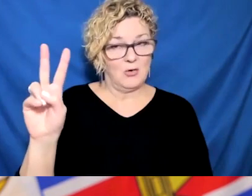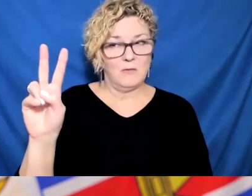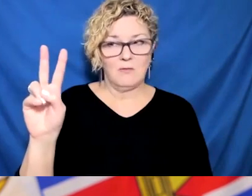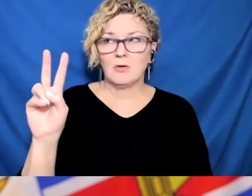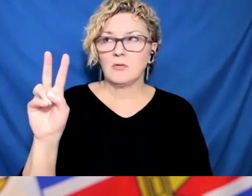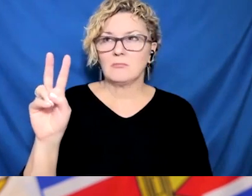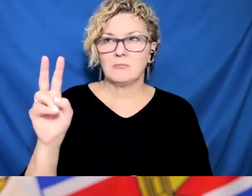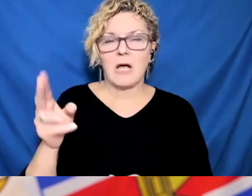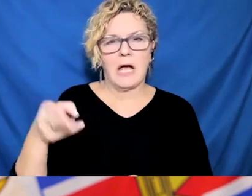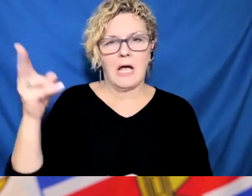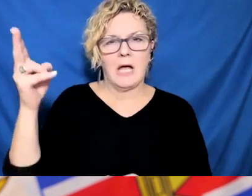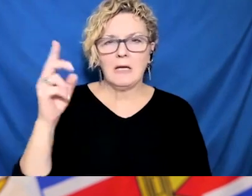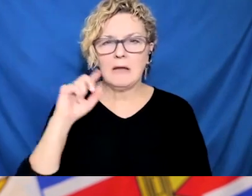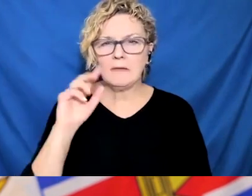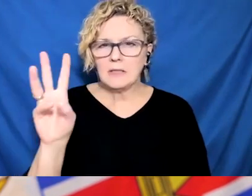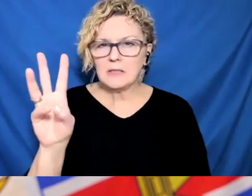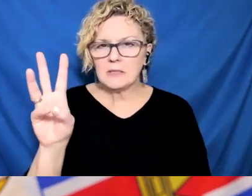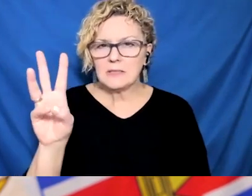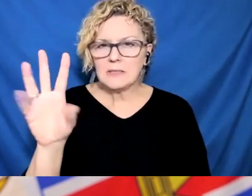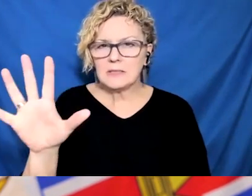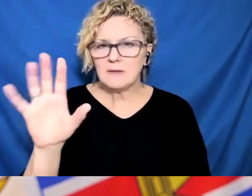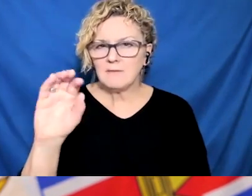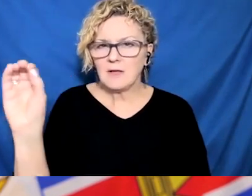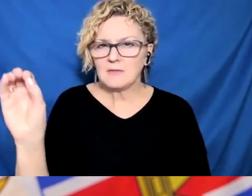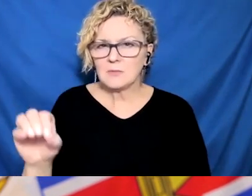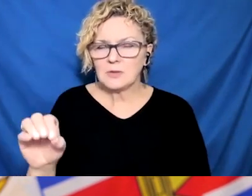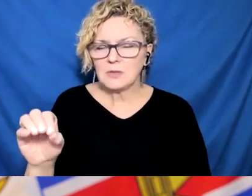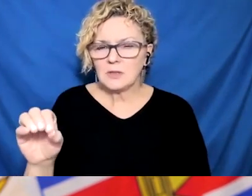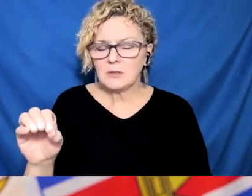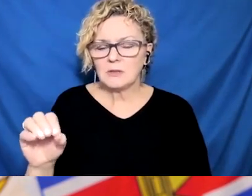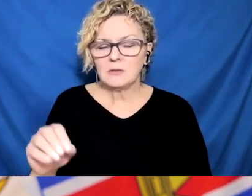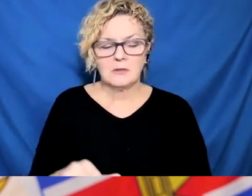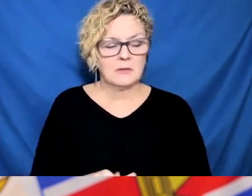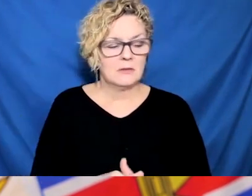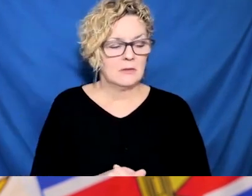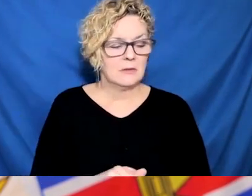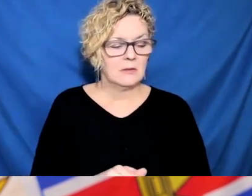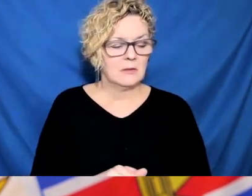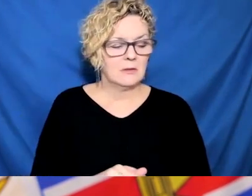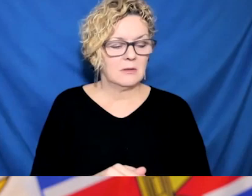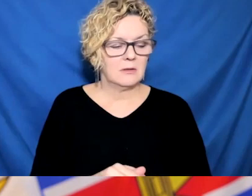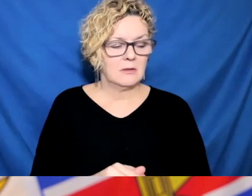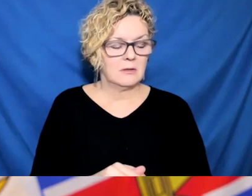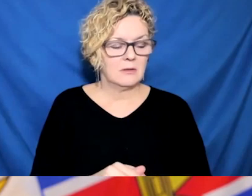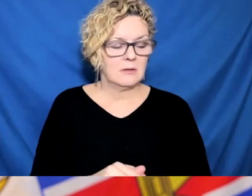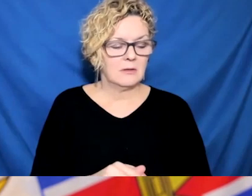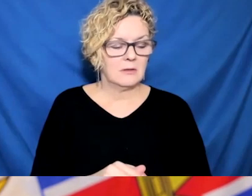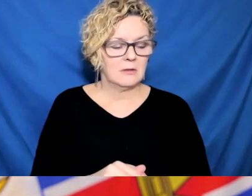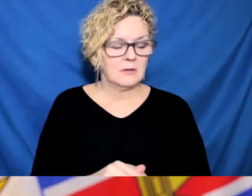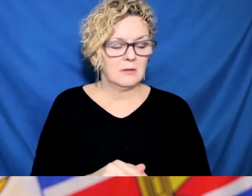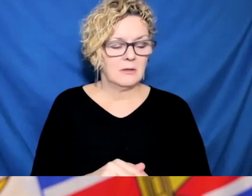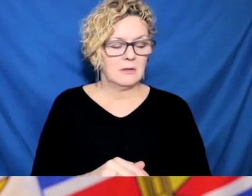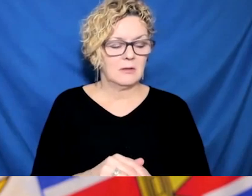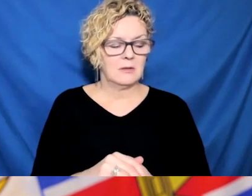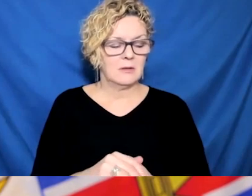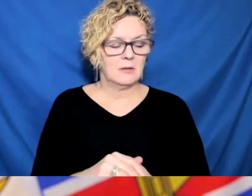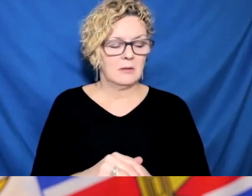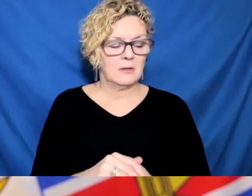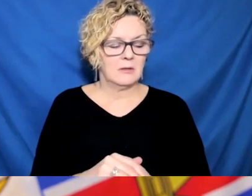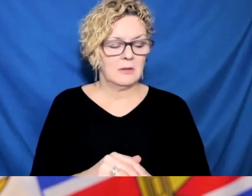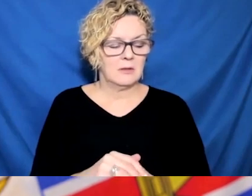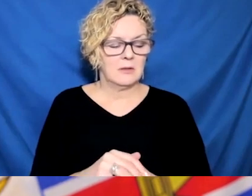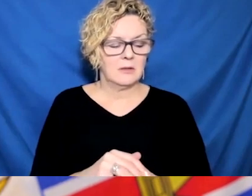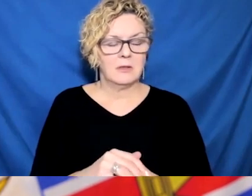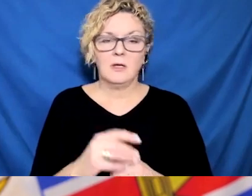vulnerable. What's your message to those people today? And English and French, please. Yeah, so I do think, I don't